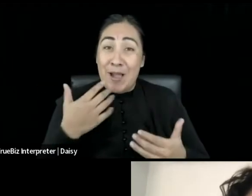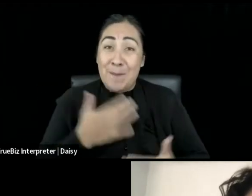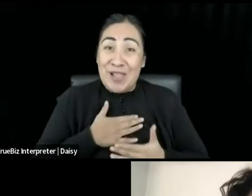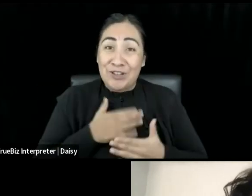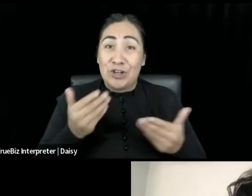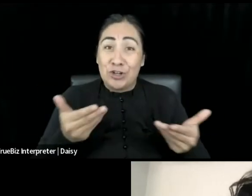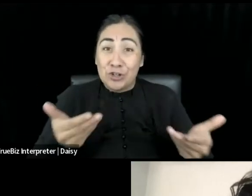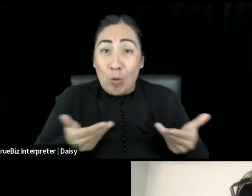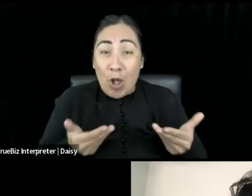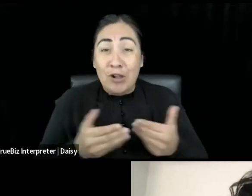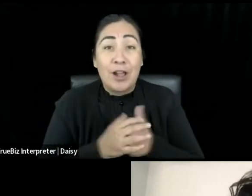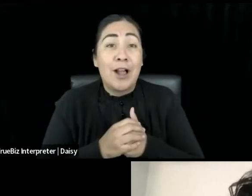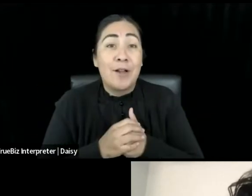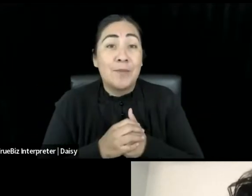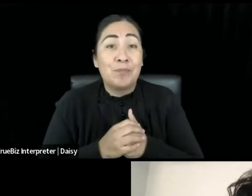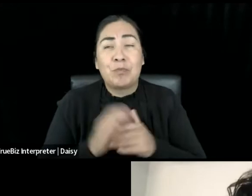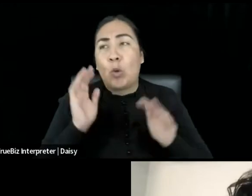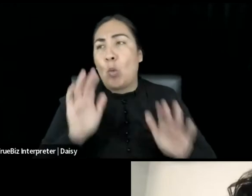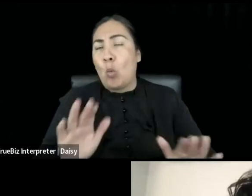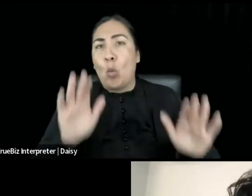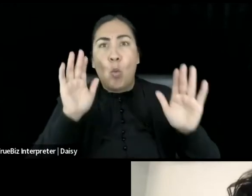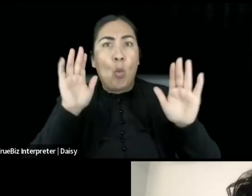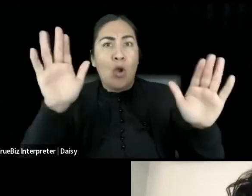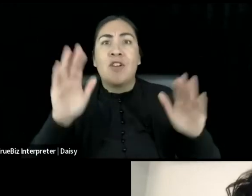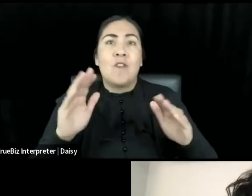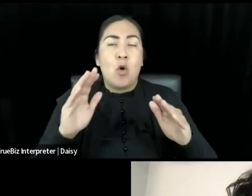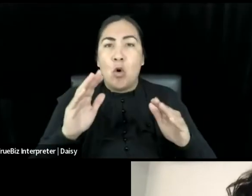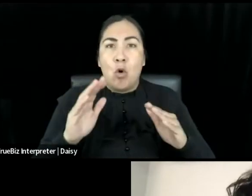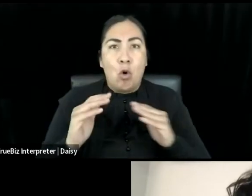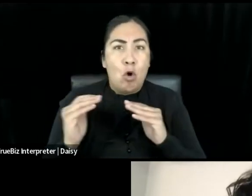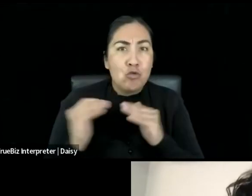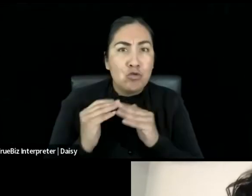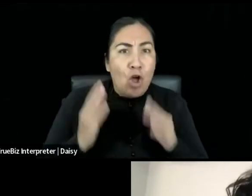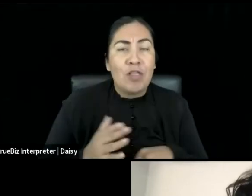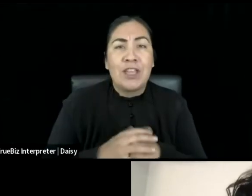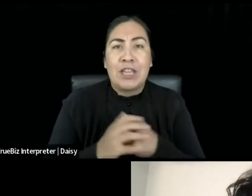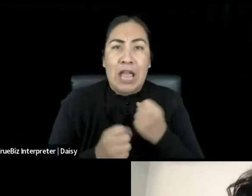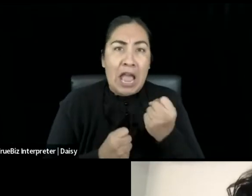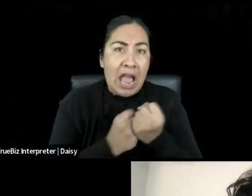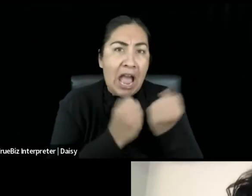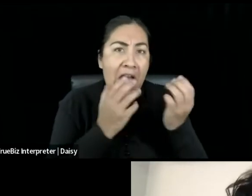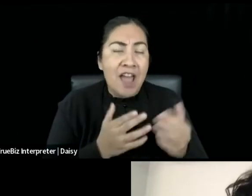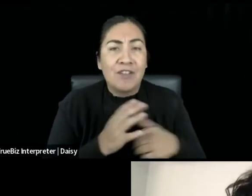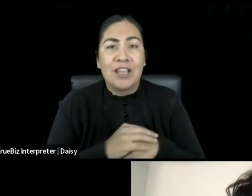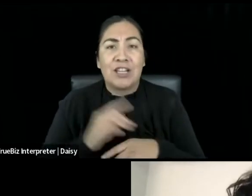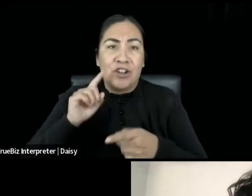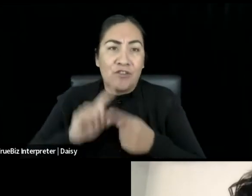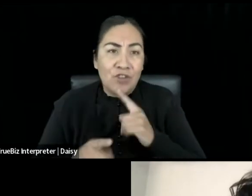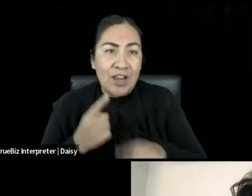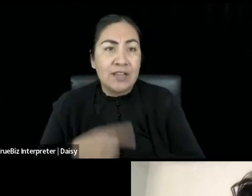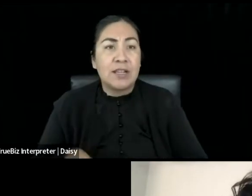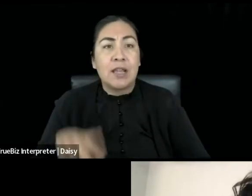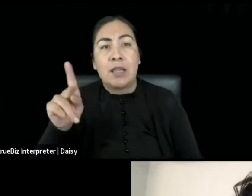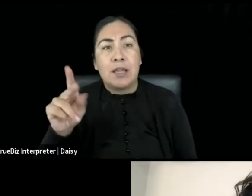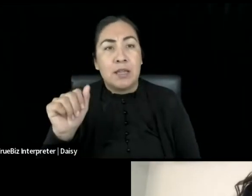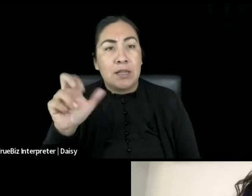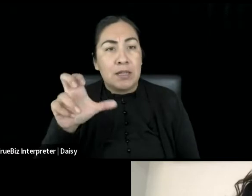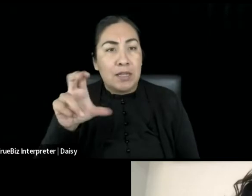space, a wonderful colleague, advocate, artist, friend, Karen Olivo, KO, welcome.